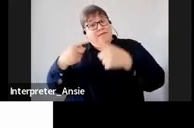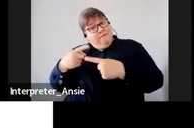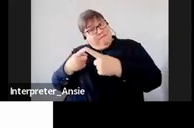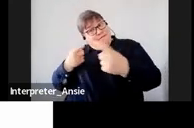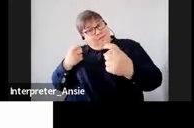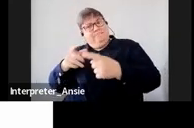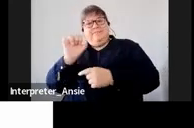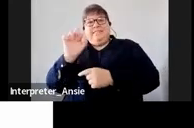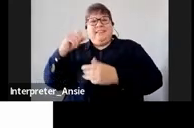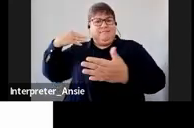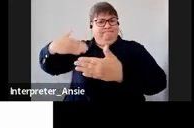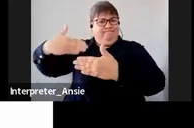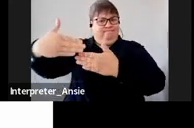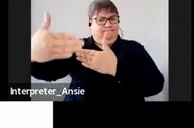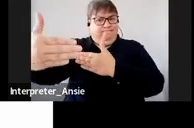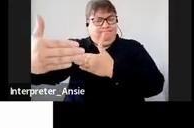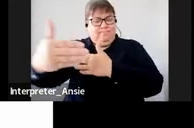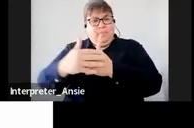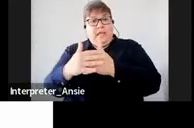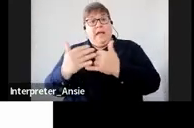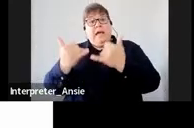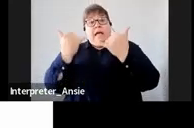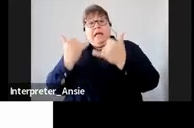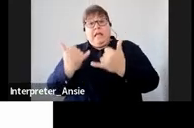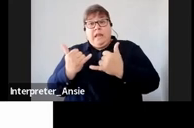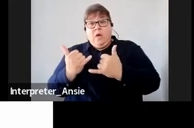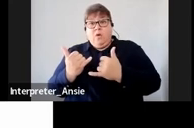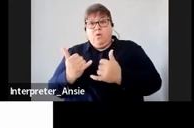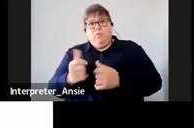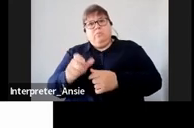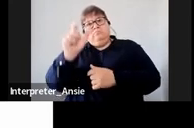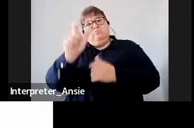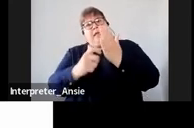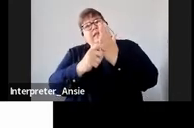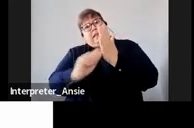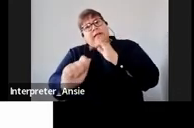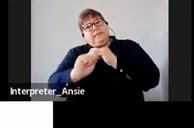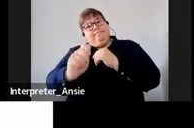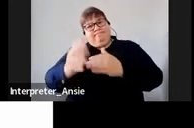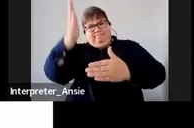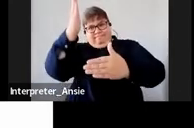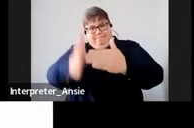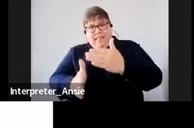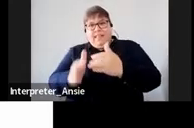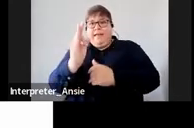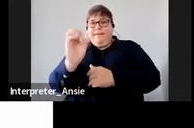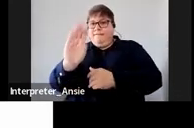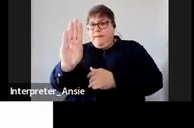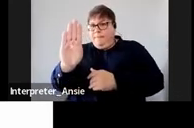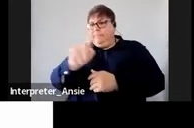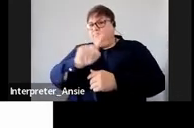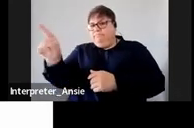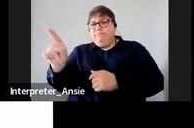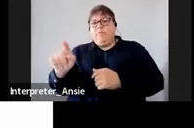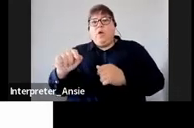timersly now provisional tax payments end of February and August mostly for individuals